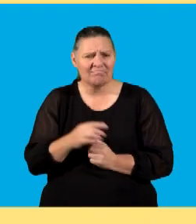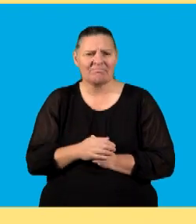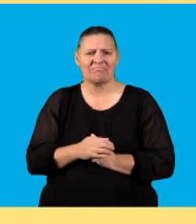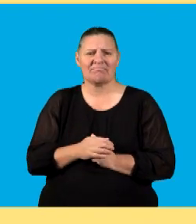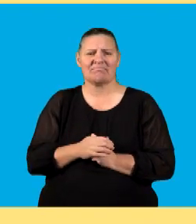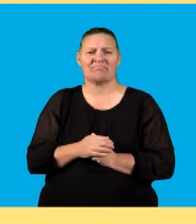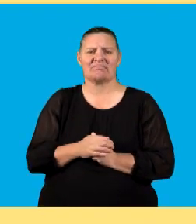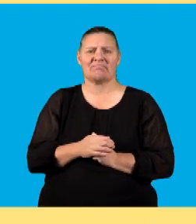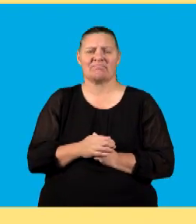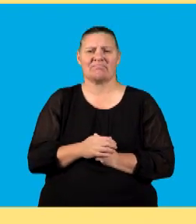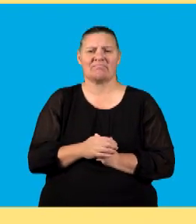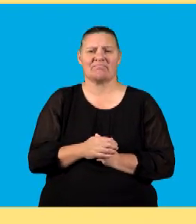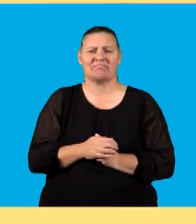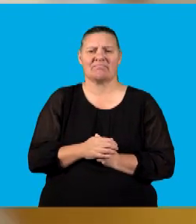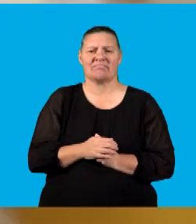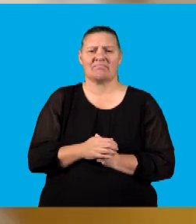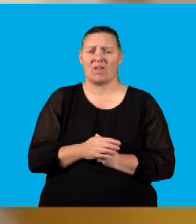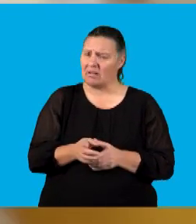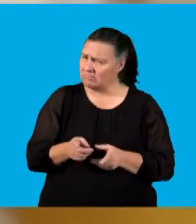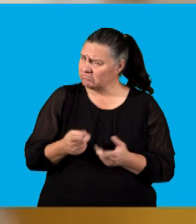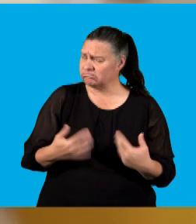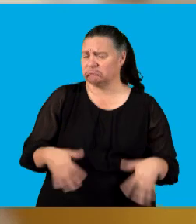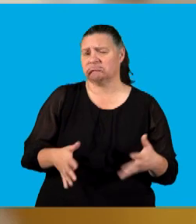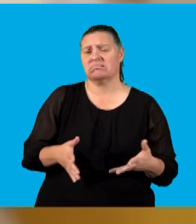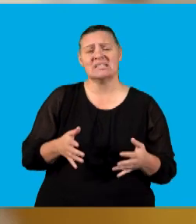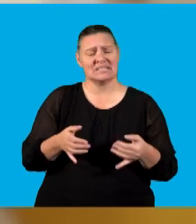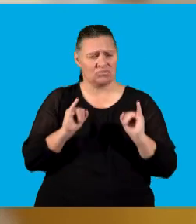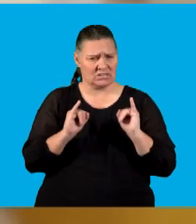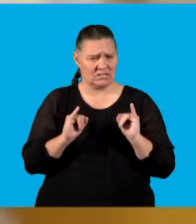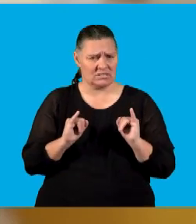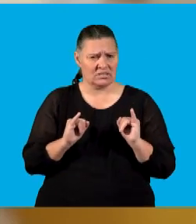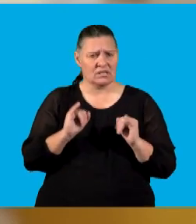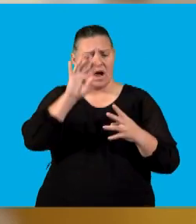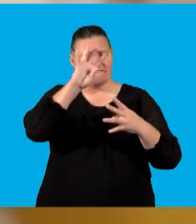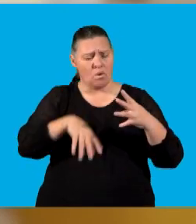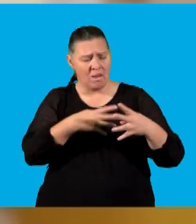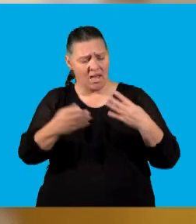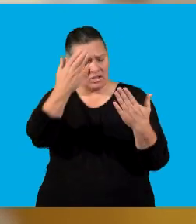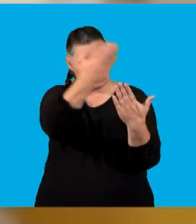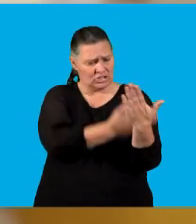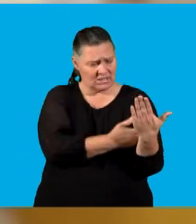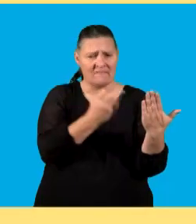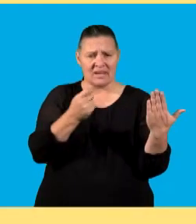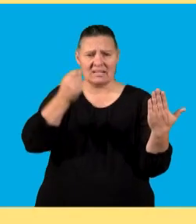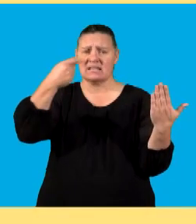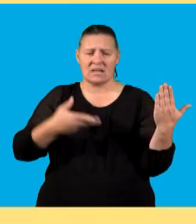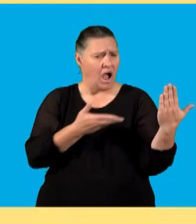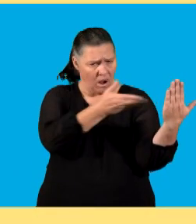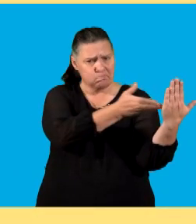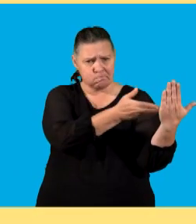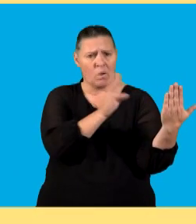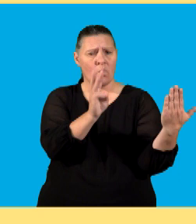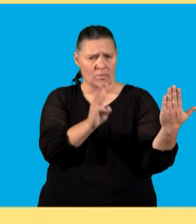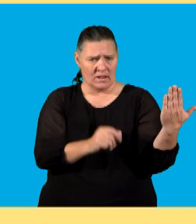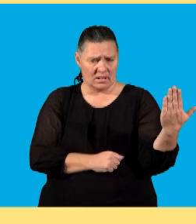You have to take this very, very seriously, dear learners, that the formula sheet for the financial indicators